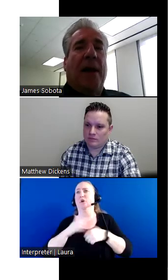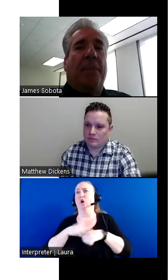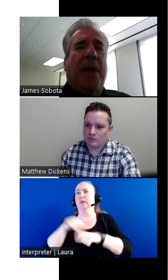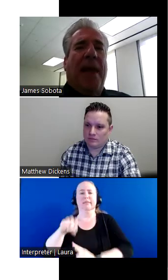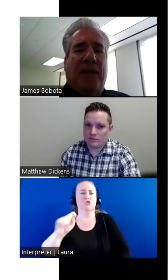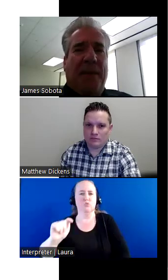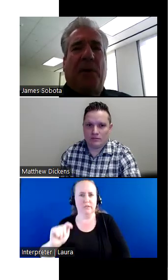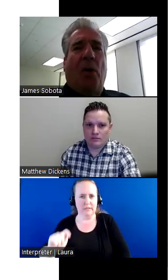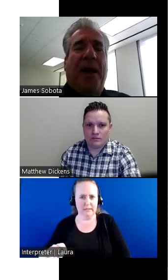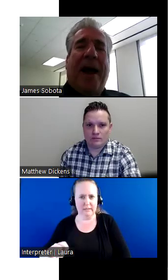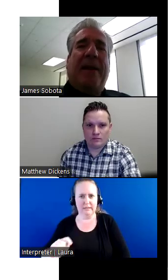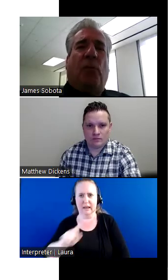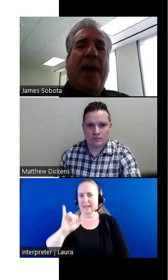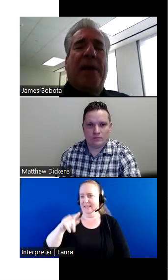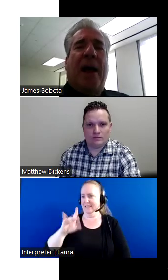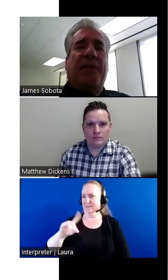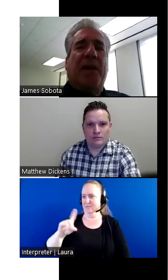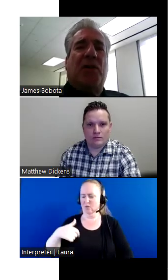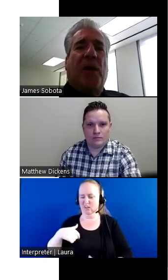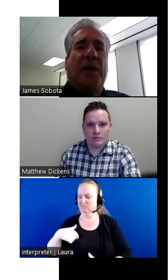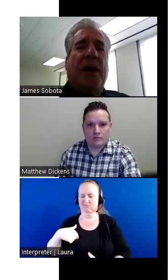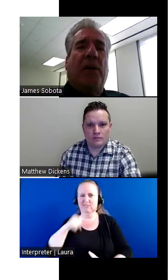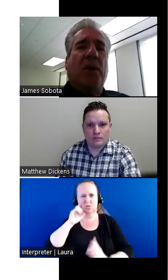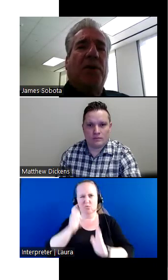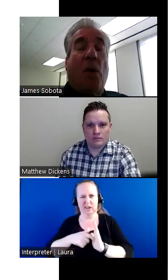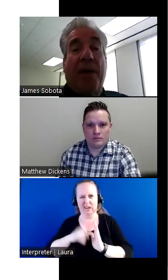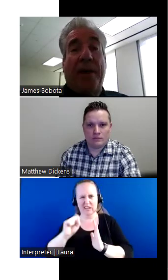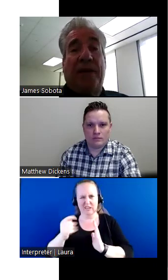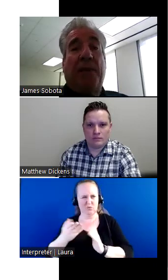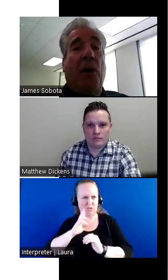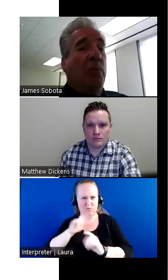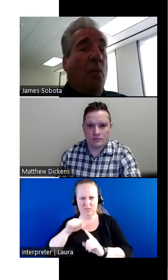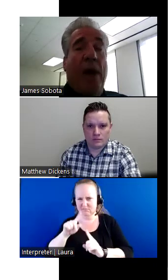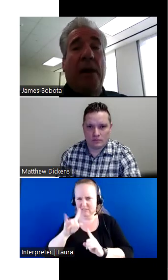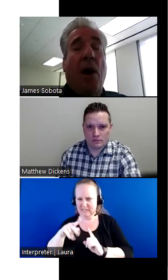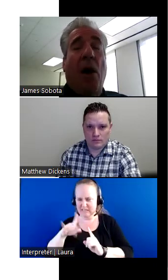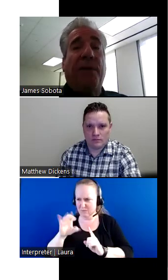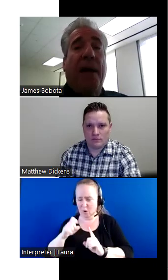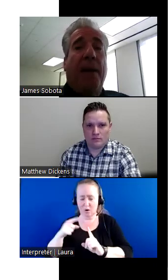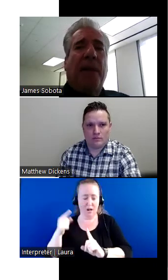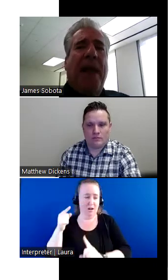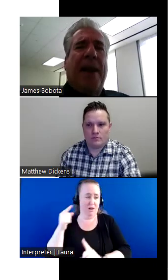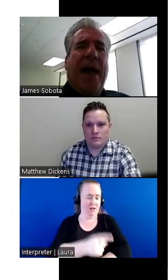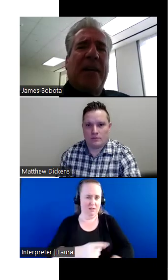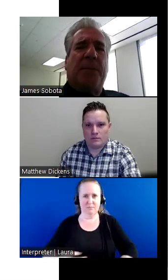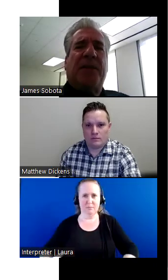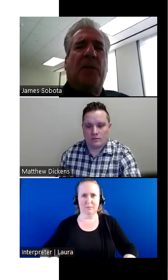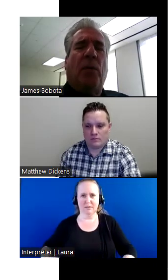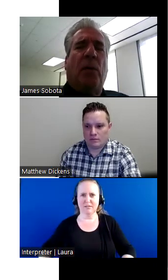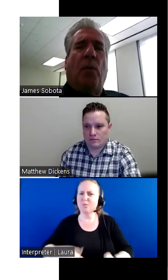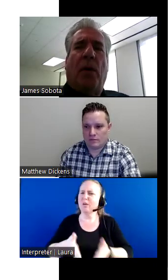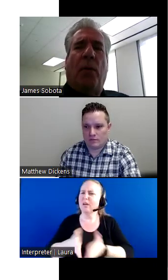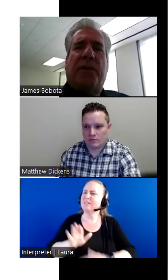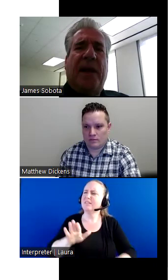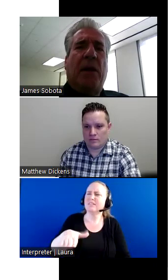and a zip code. And I didn't recognize that street here in Houston, or that zip code was way off. And I asked him, I